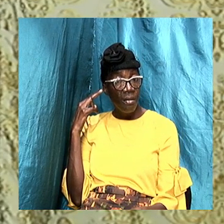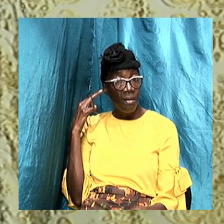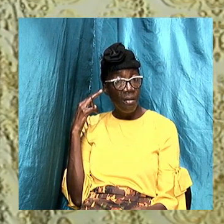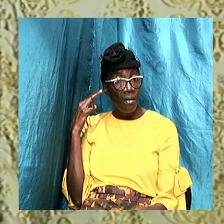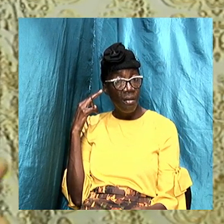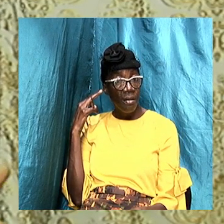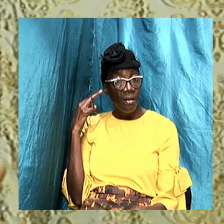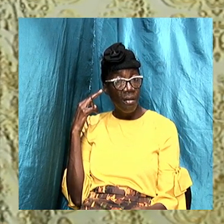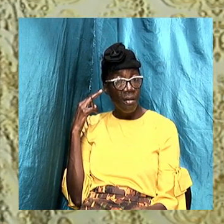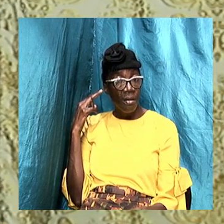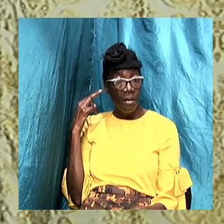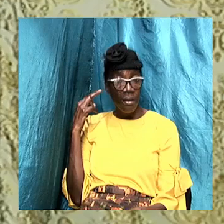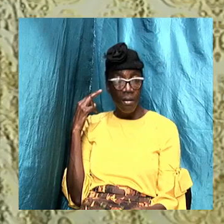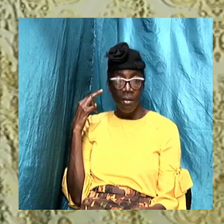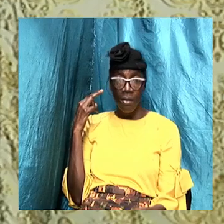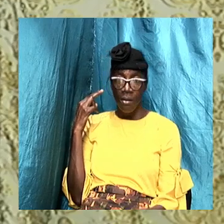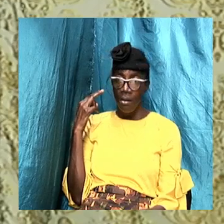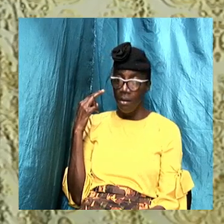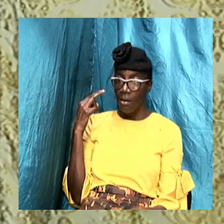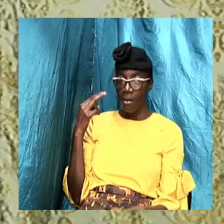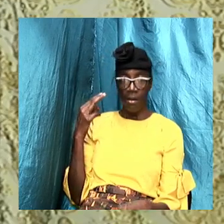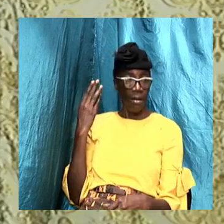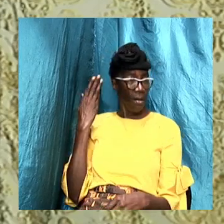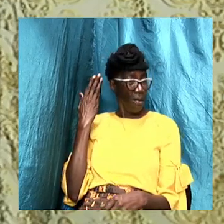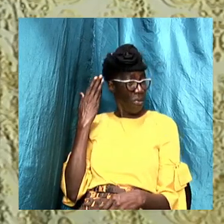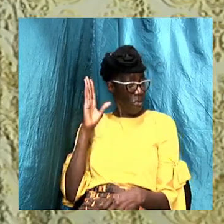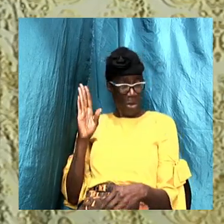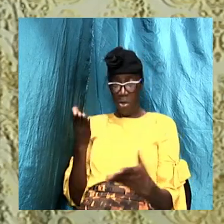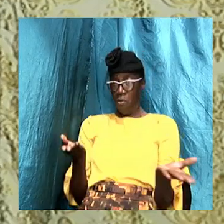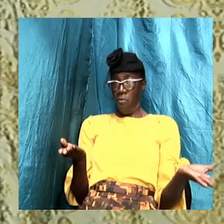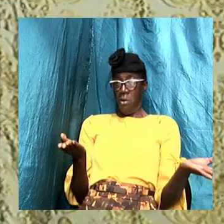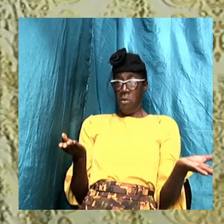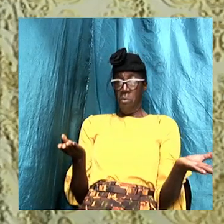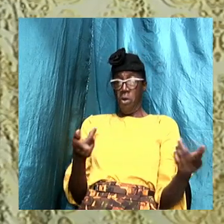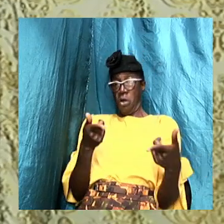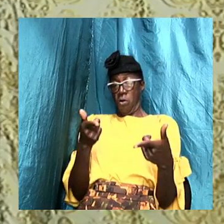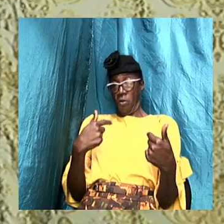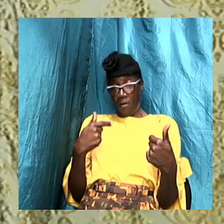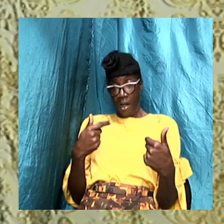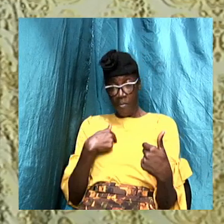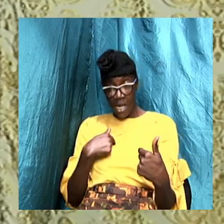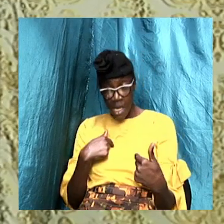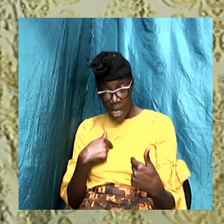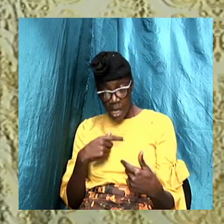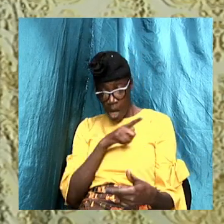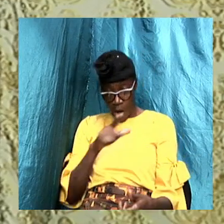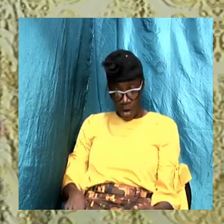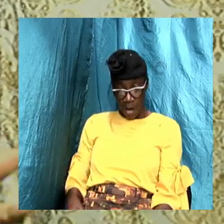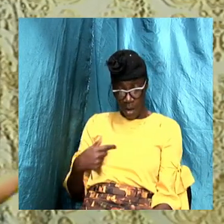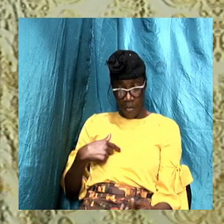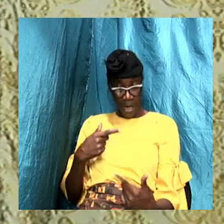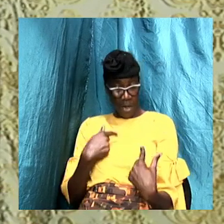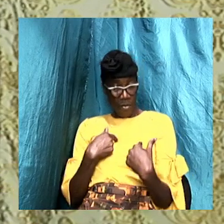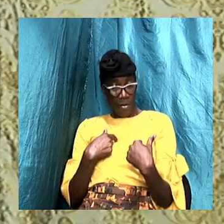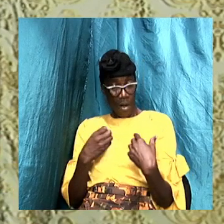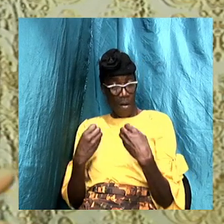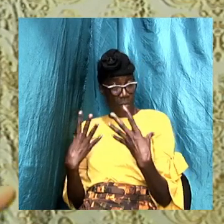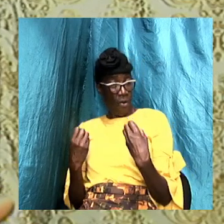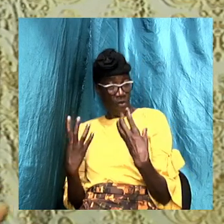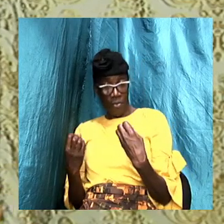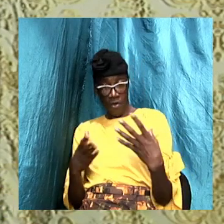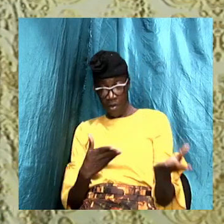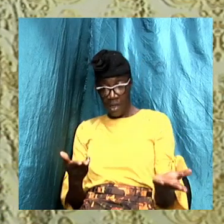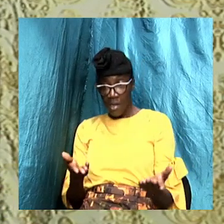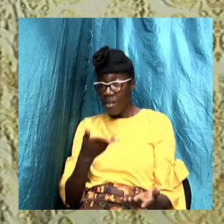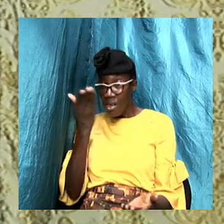but I have not known you and you say Lord but I did mighty things in your name yes but I did not